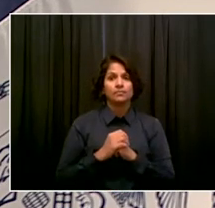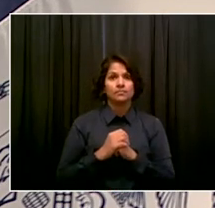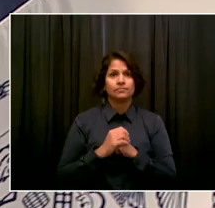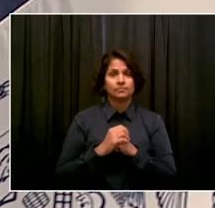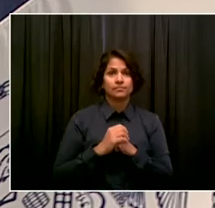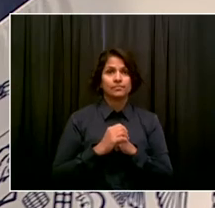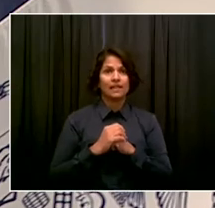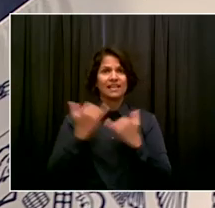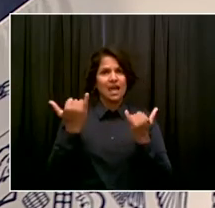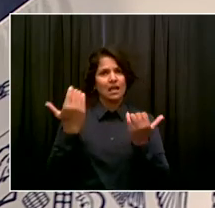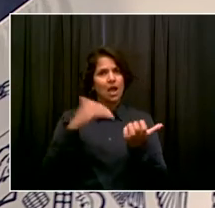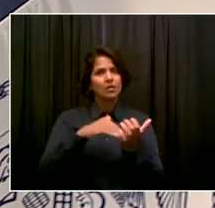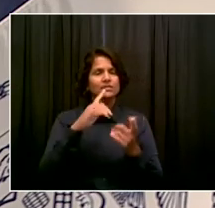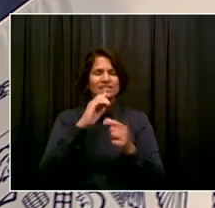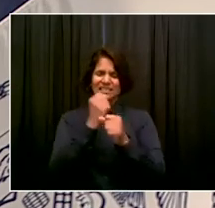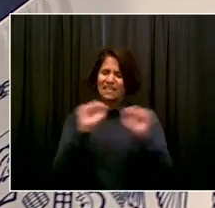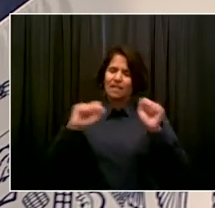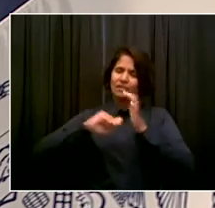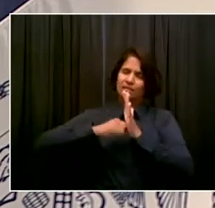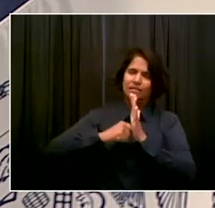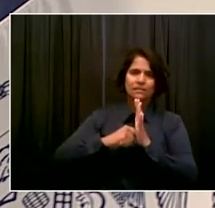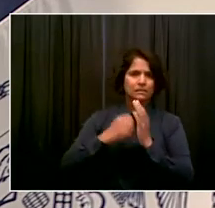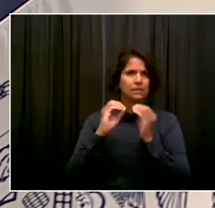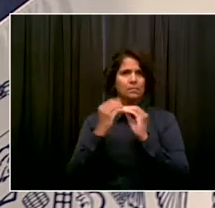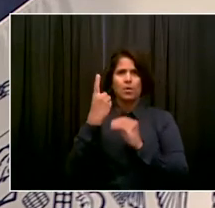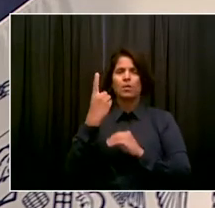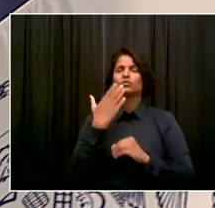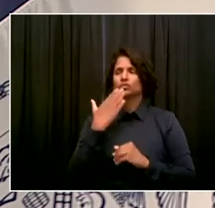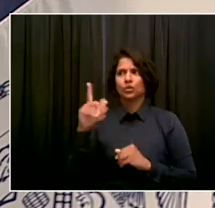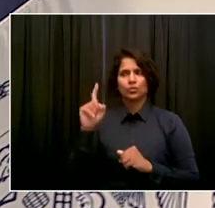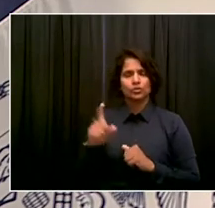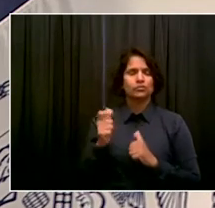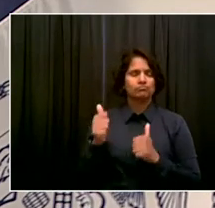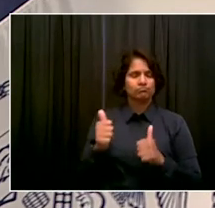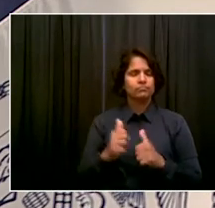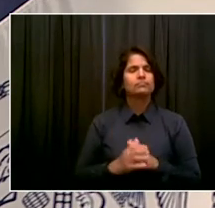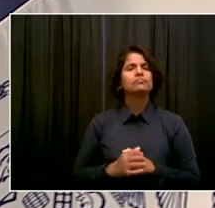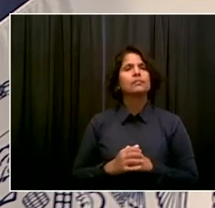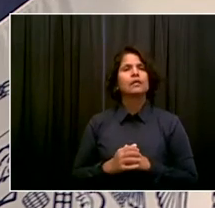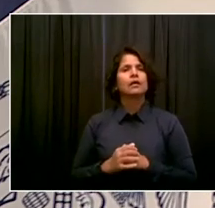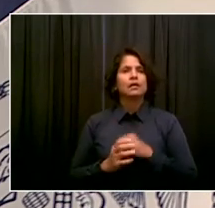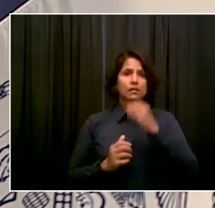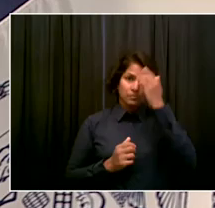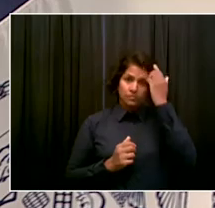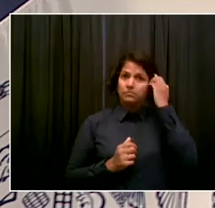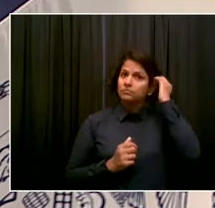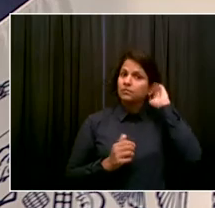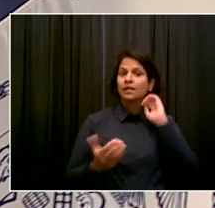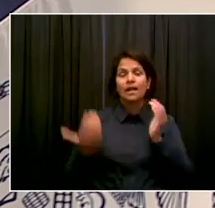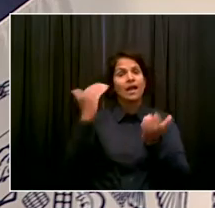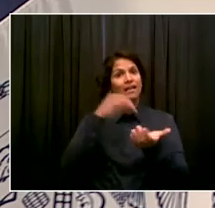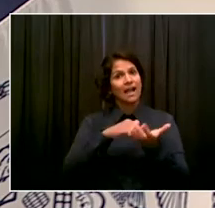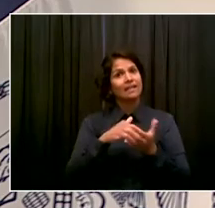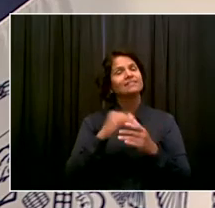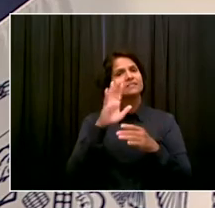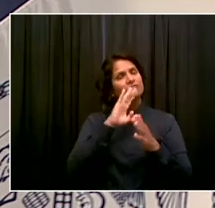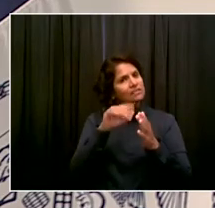So good question. We will get you an answer. But the much more powerful piece to me, and I'm respecting the question 100%,